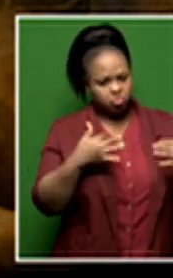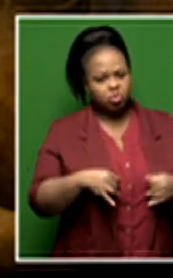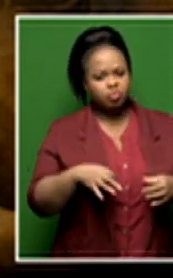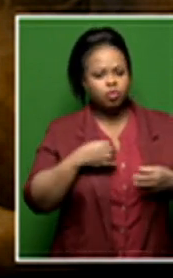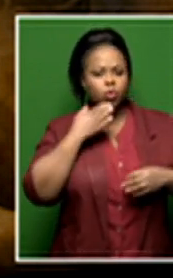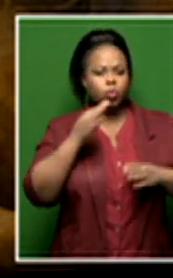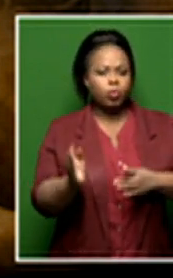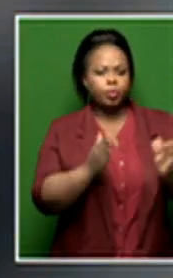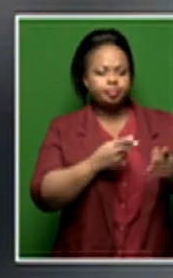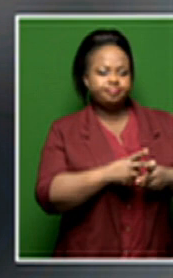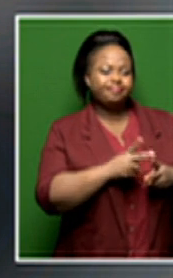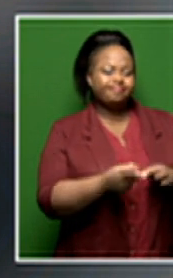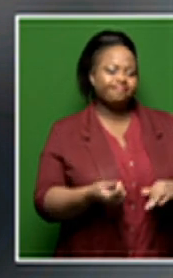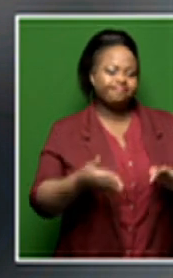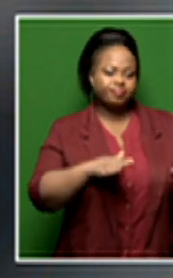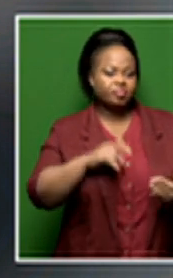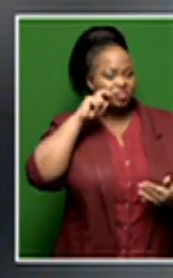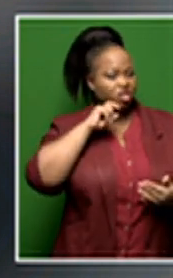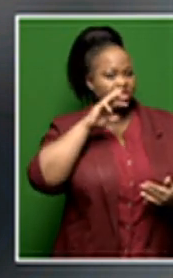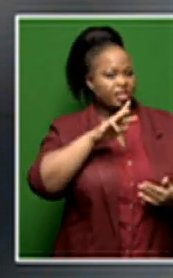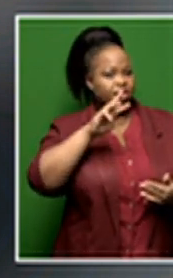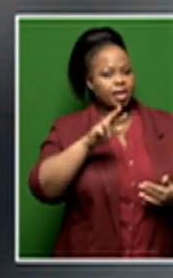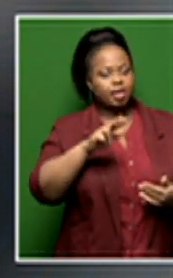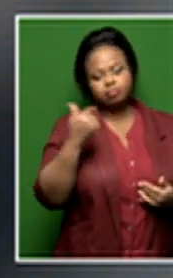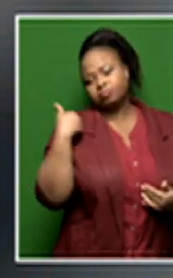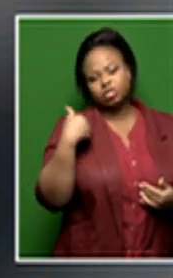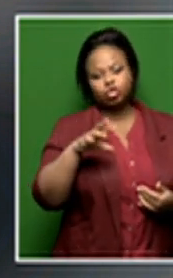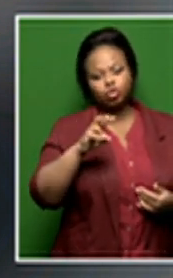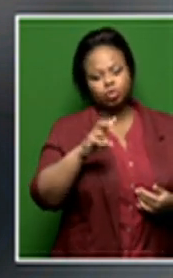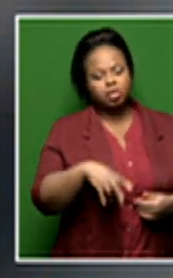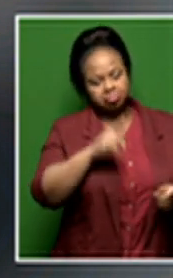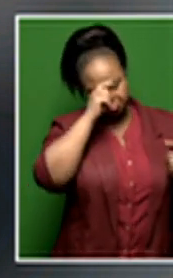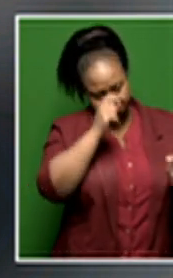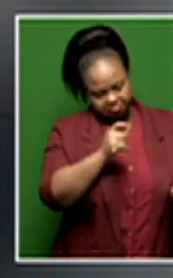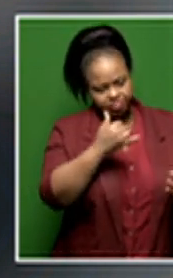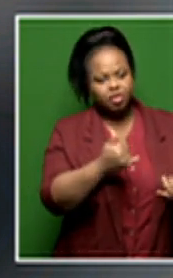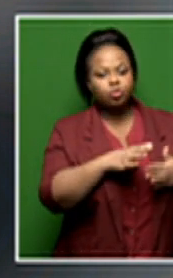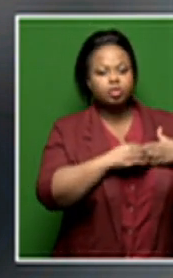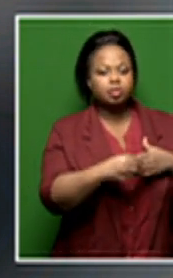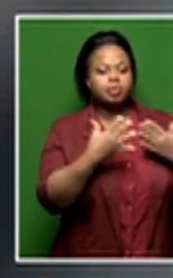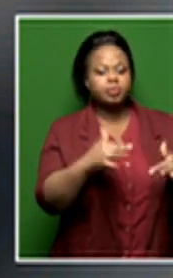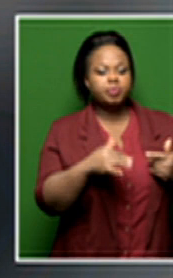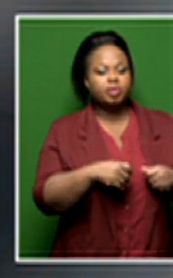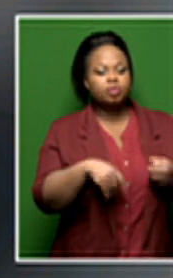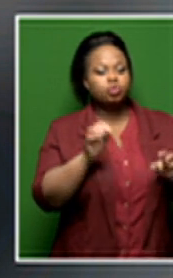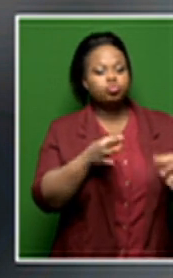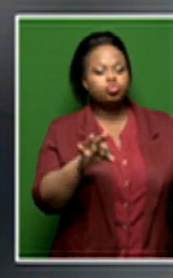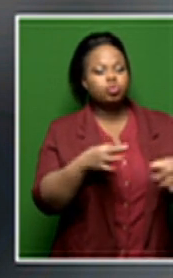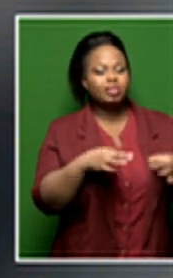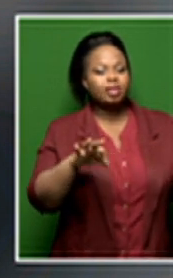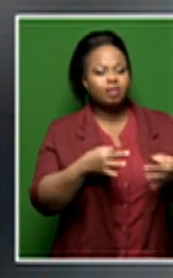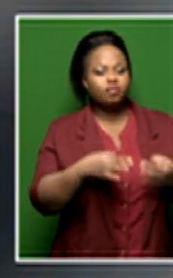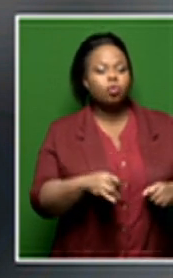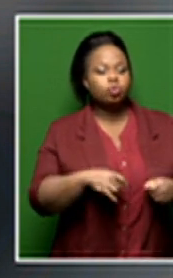and arrangers. He died at the age of 89 on Tuesday. And to help us pay tribute to the leading composer and director of choral